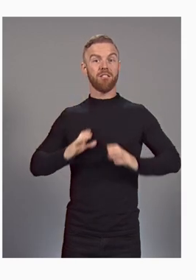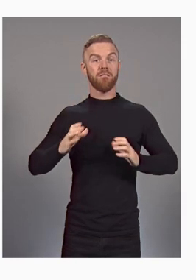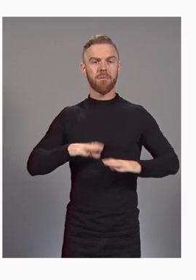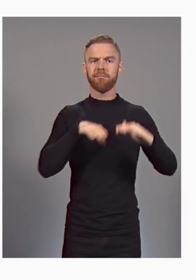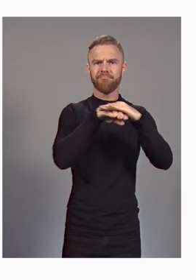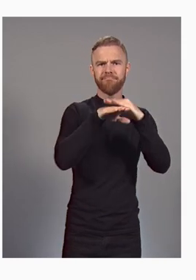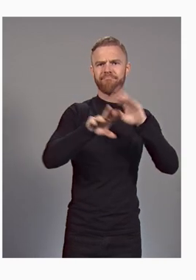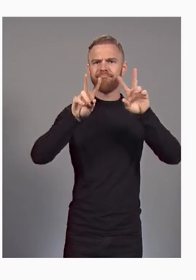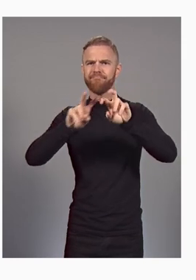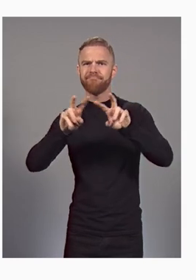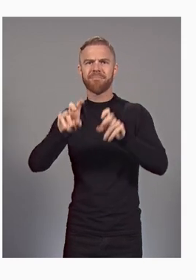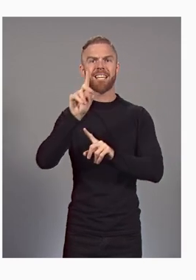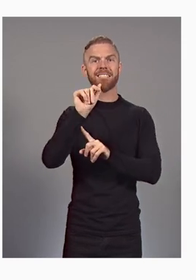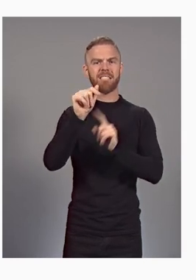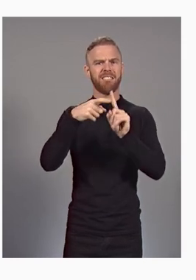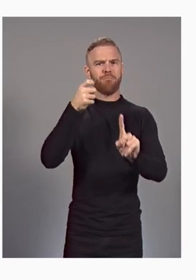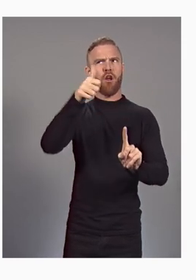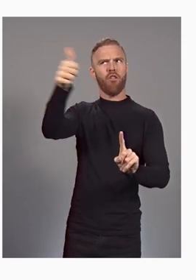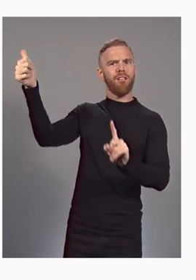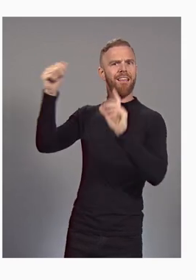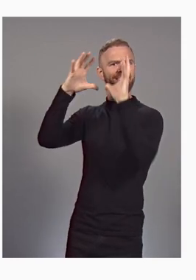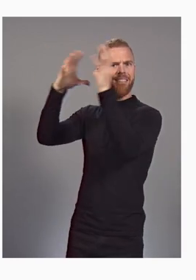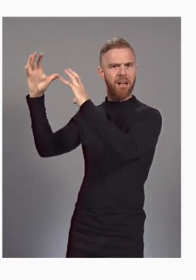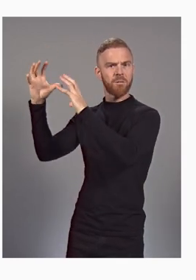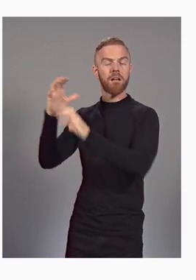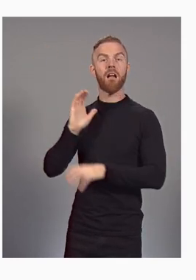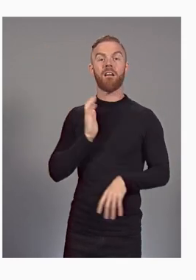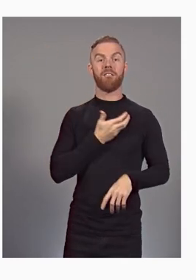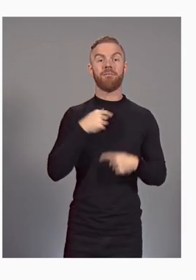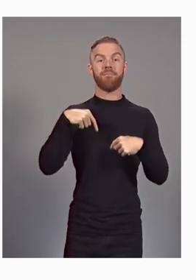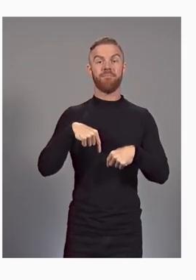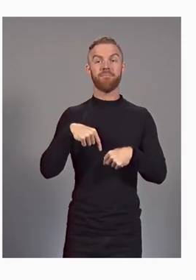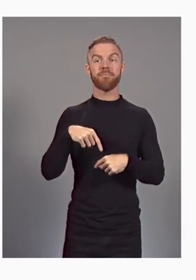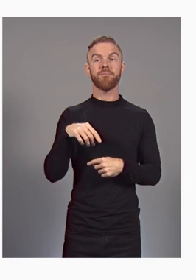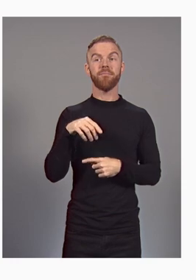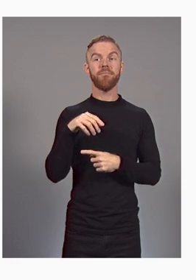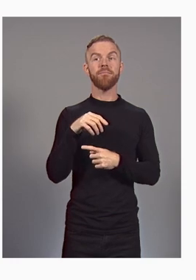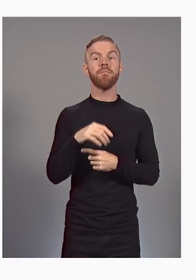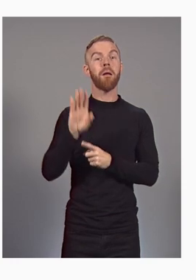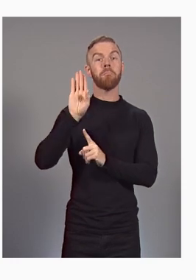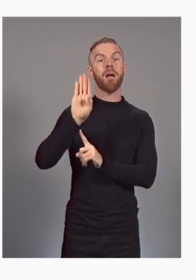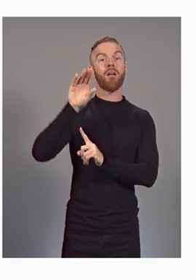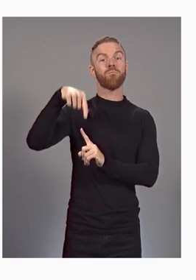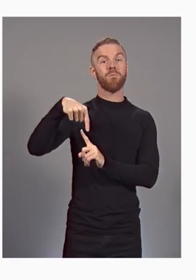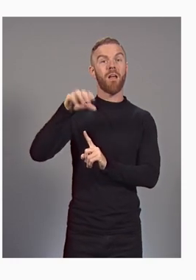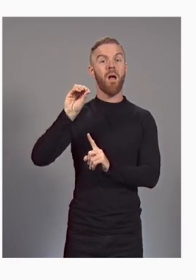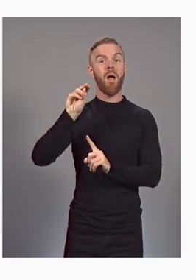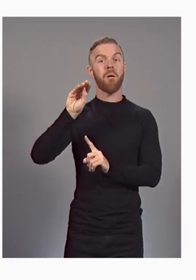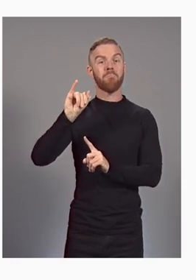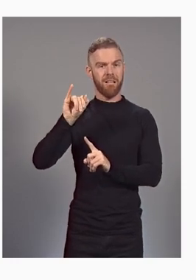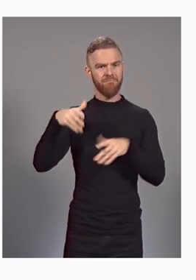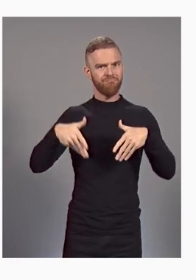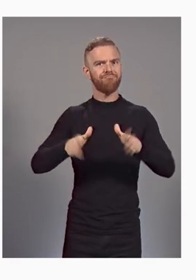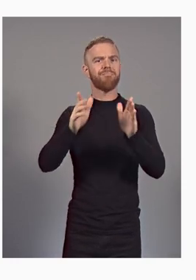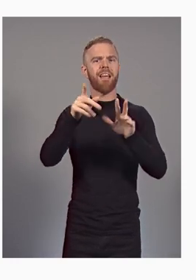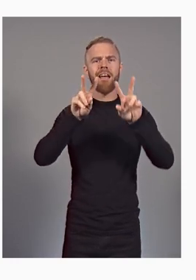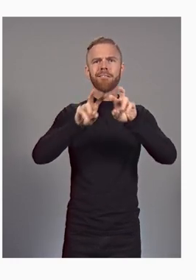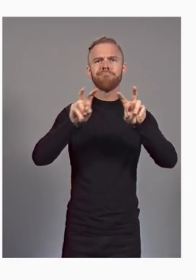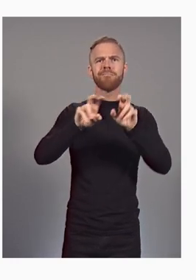analyze data from other clouds using Google's Data Cloud? Big Query Omni allows you to analyze data